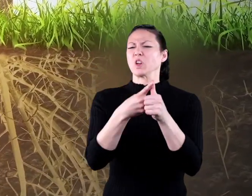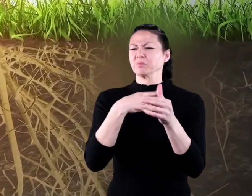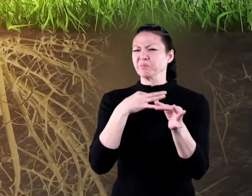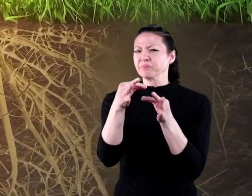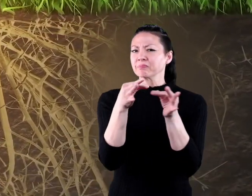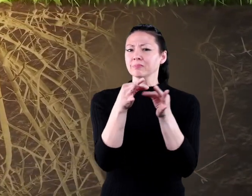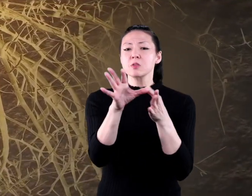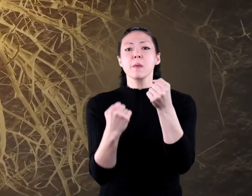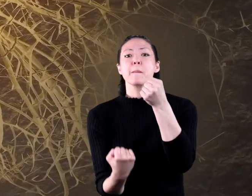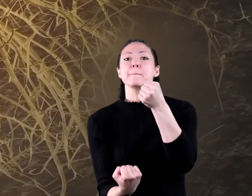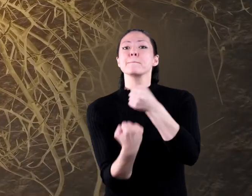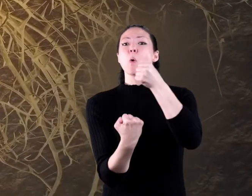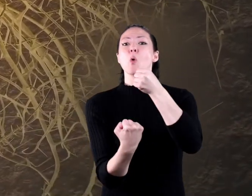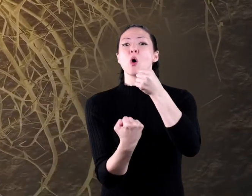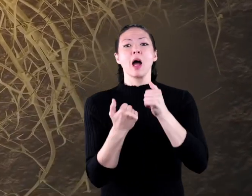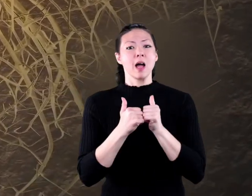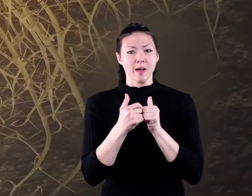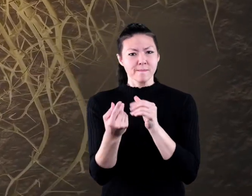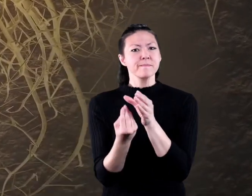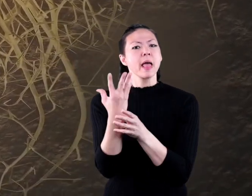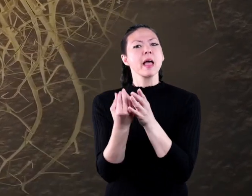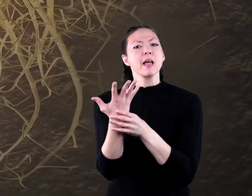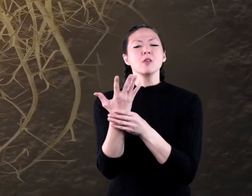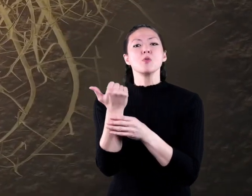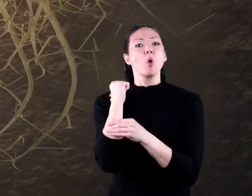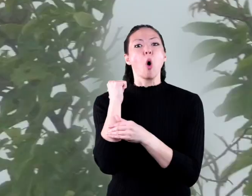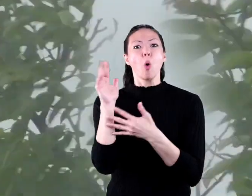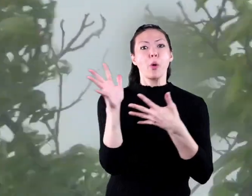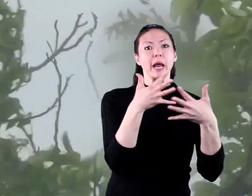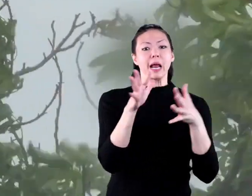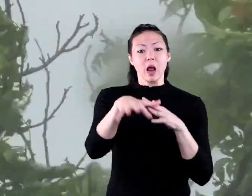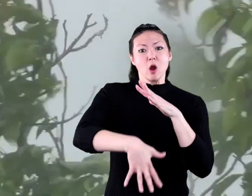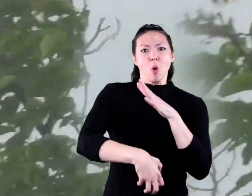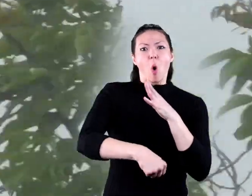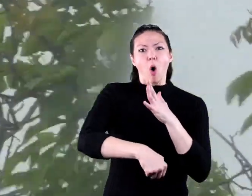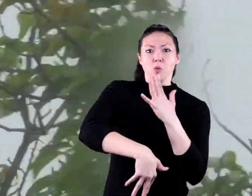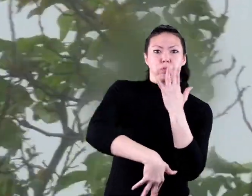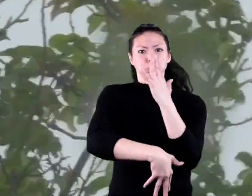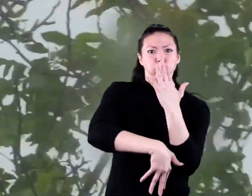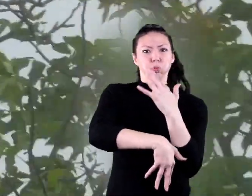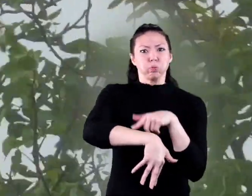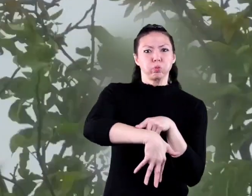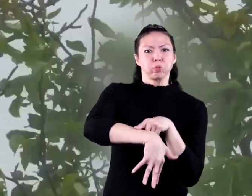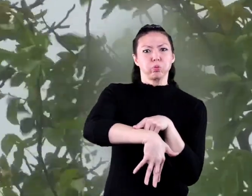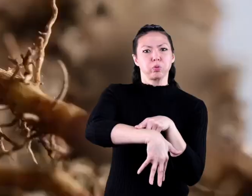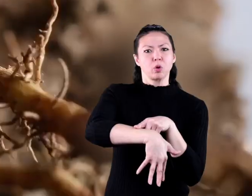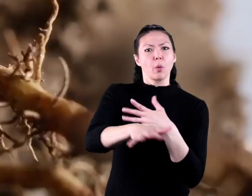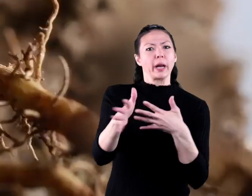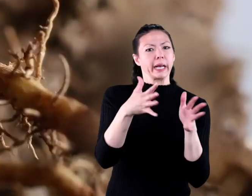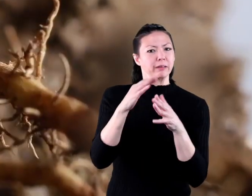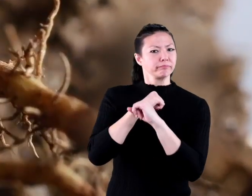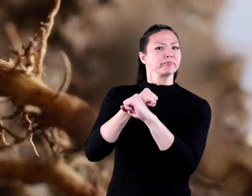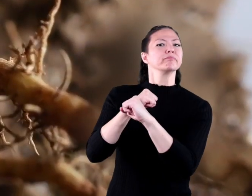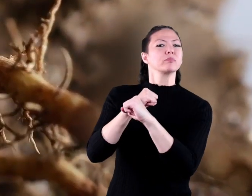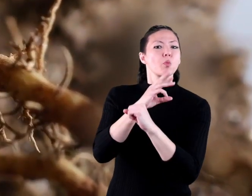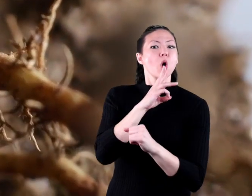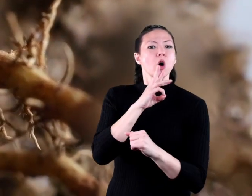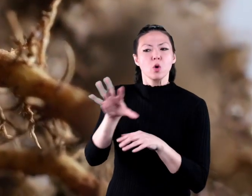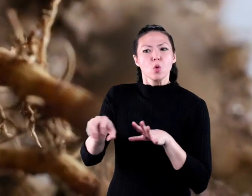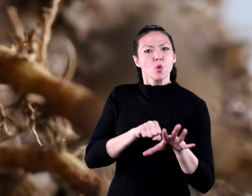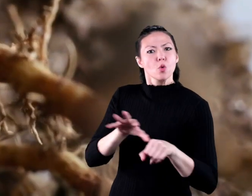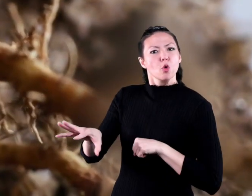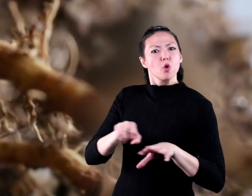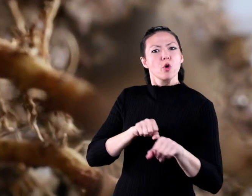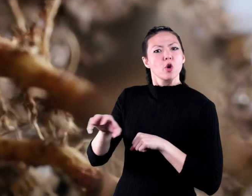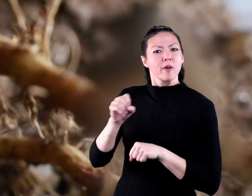Well, first of all, they support and anchor the plant, so it won't blow away or fall over. They also absorb water